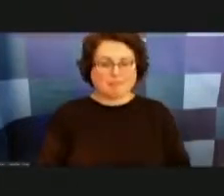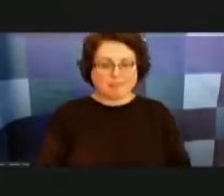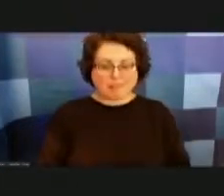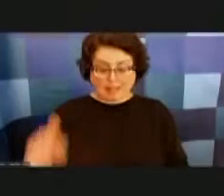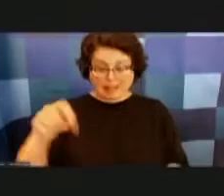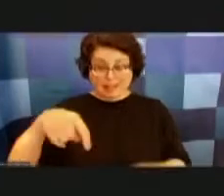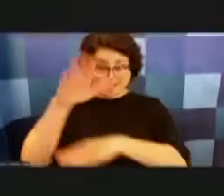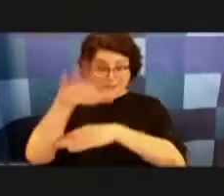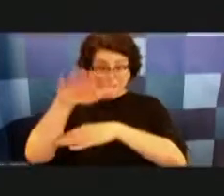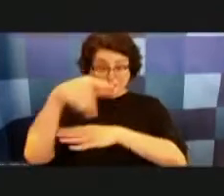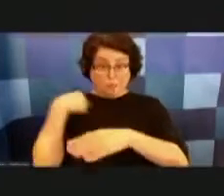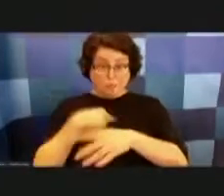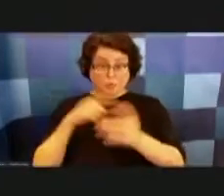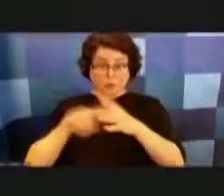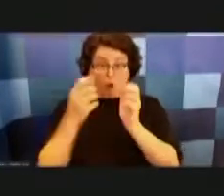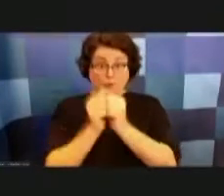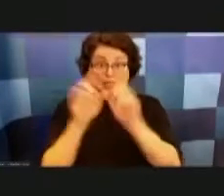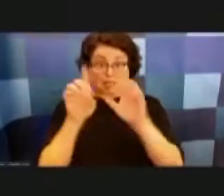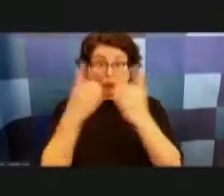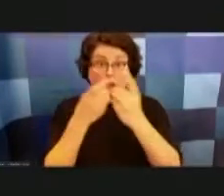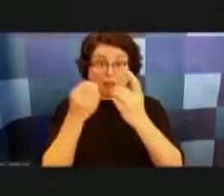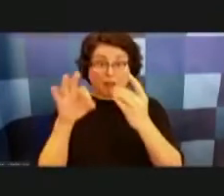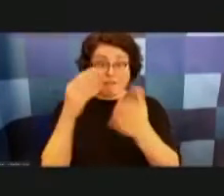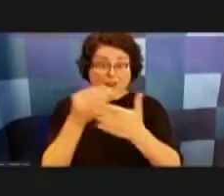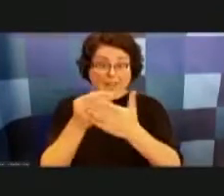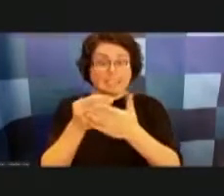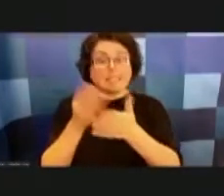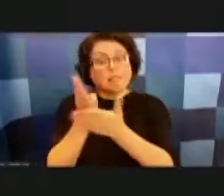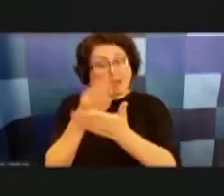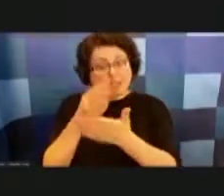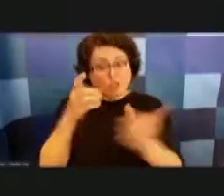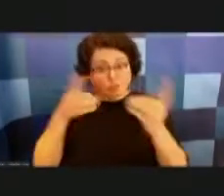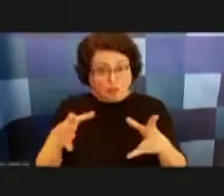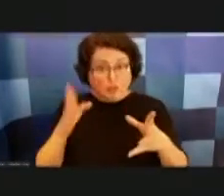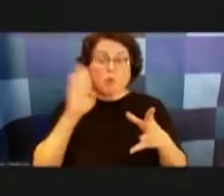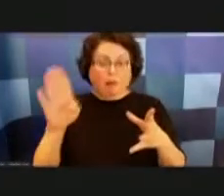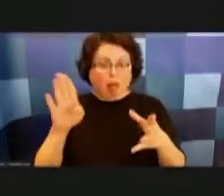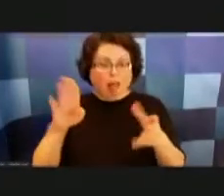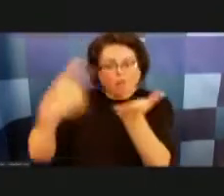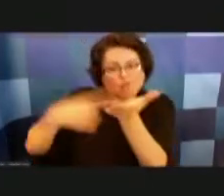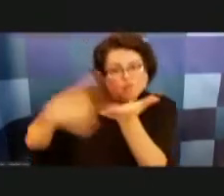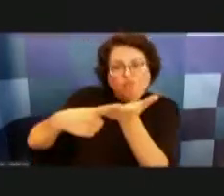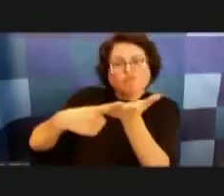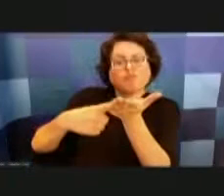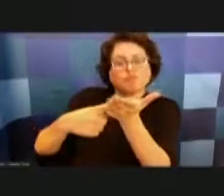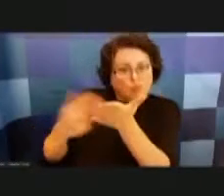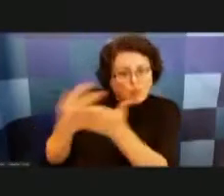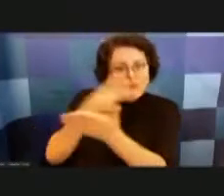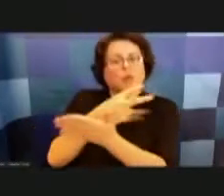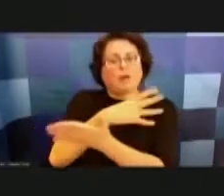the department of finance i'll ask our budget director to give an overview and then we'll also turn it over to our directors